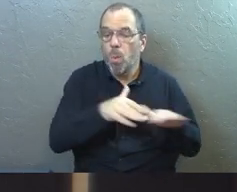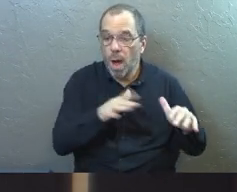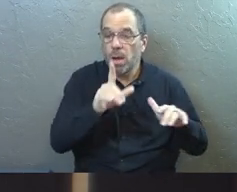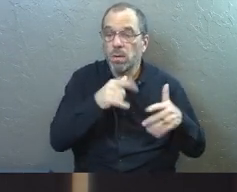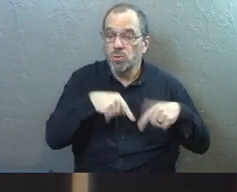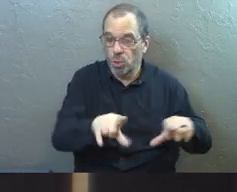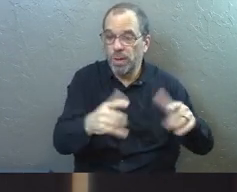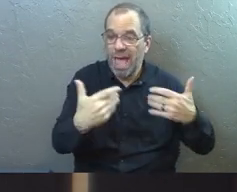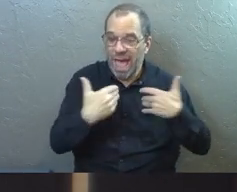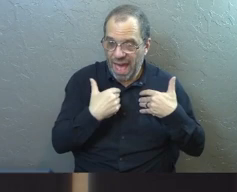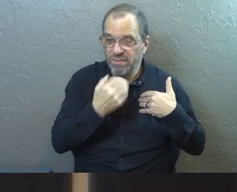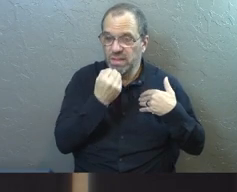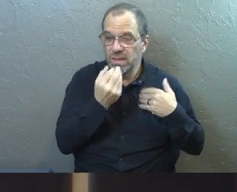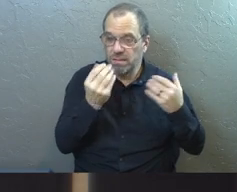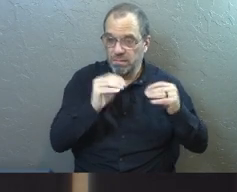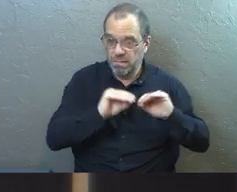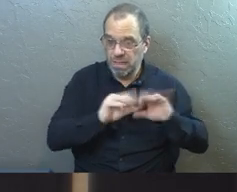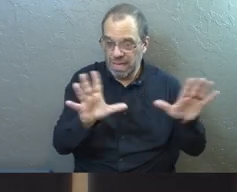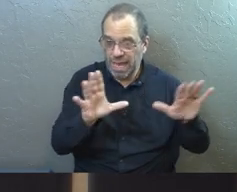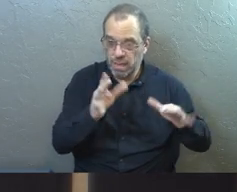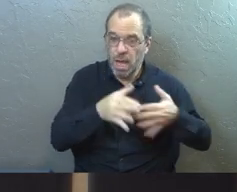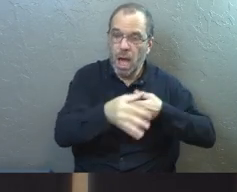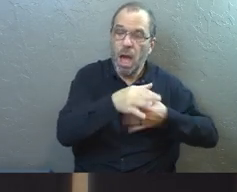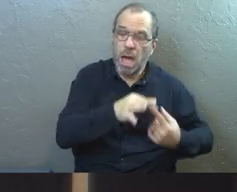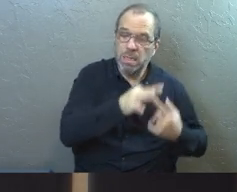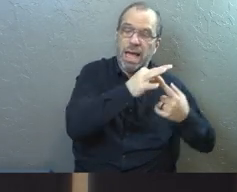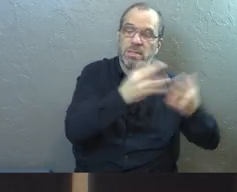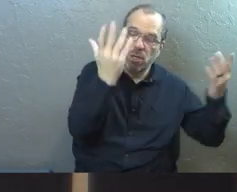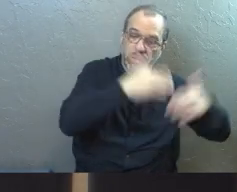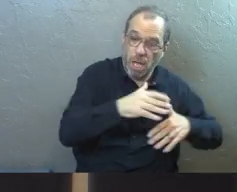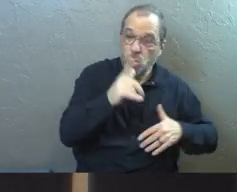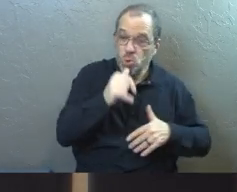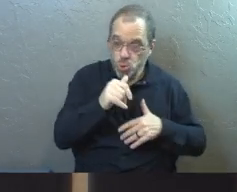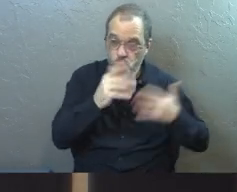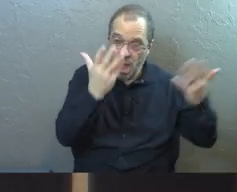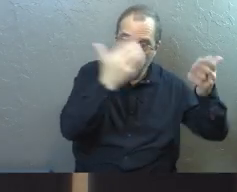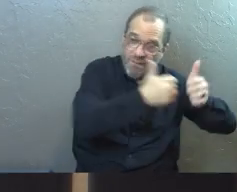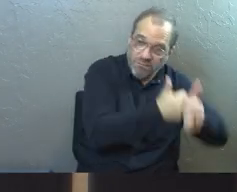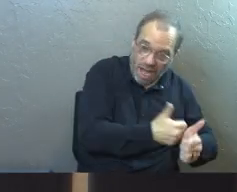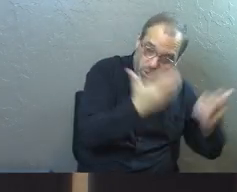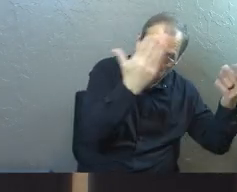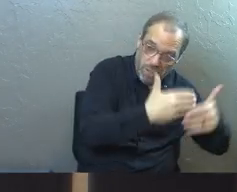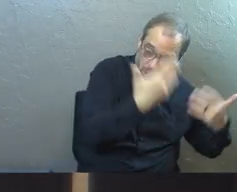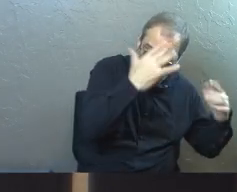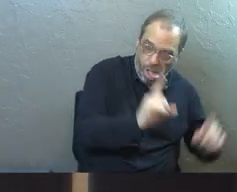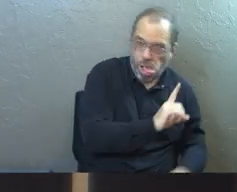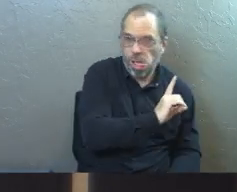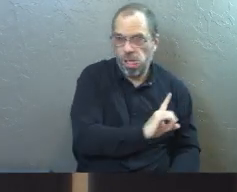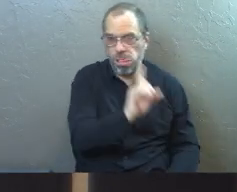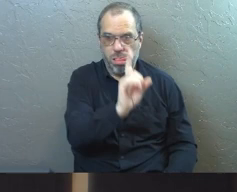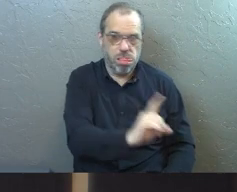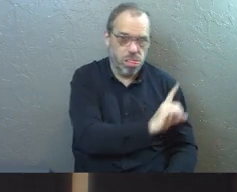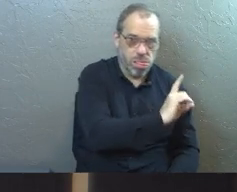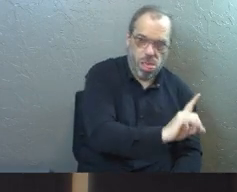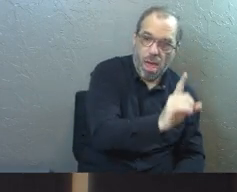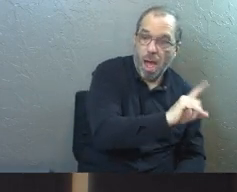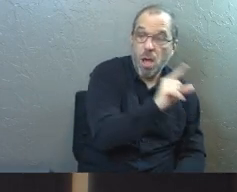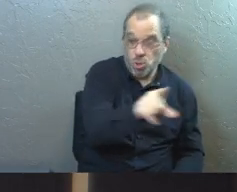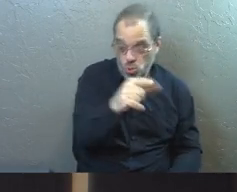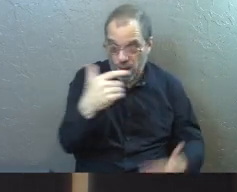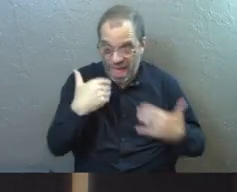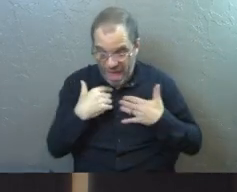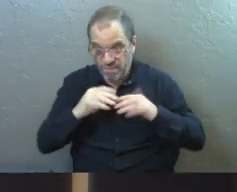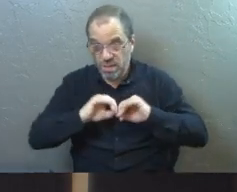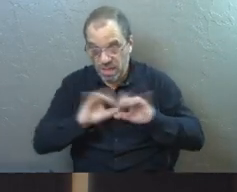while you have the light, lest darkness overtake you. The one who walks in the darkness does not know where he is going. While you